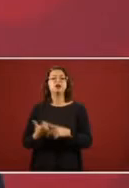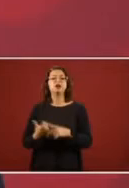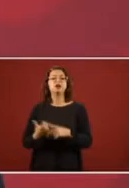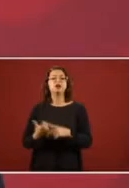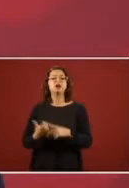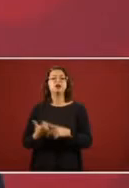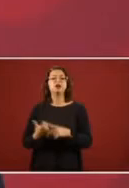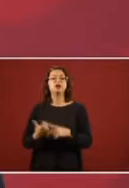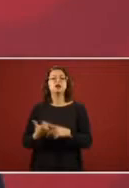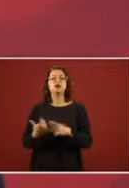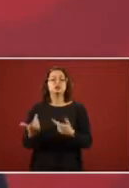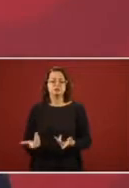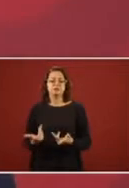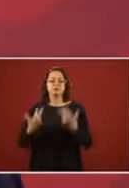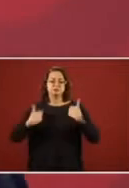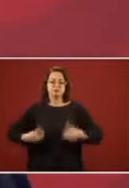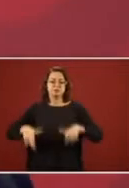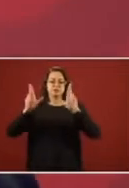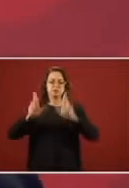come to the conference.